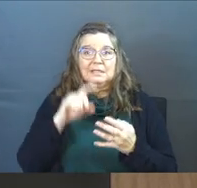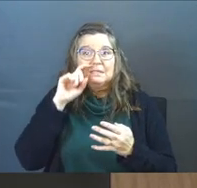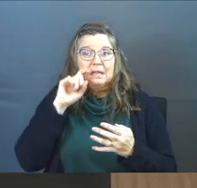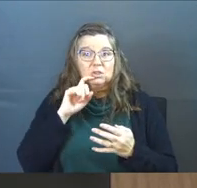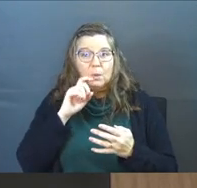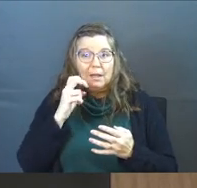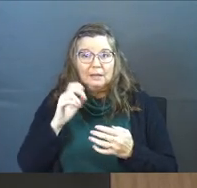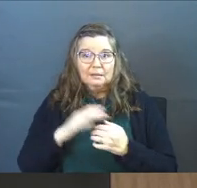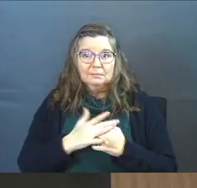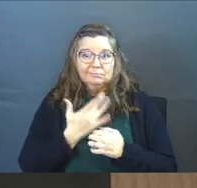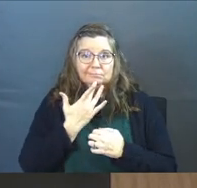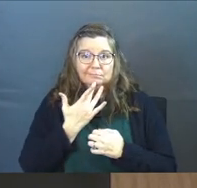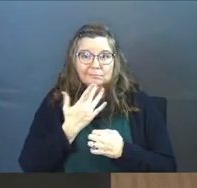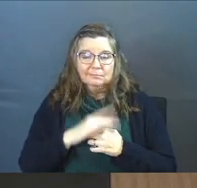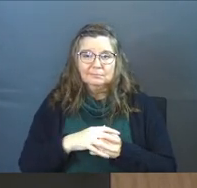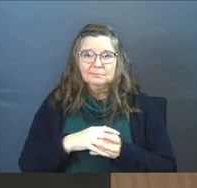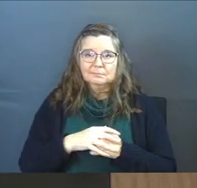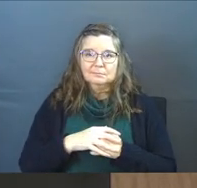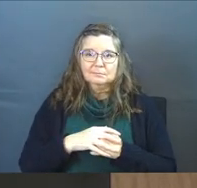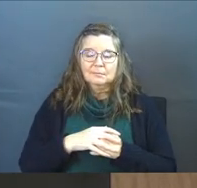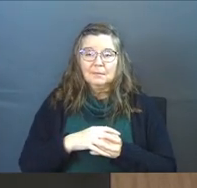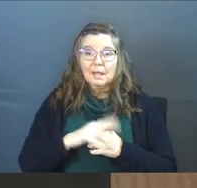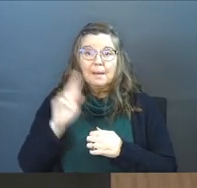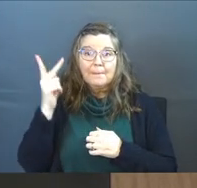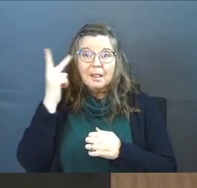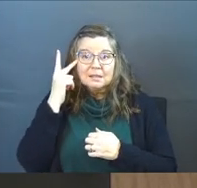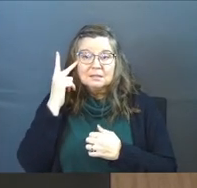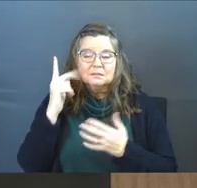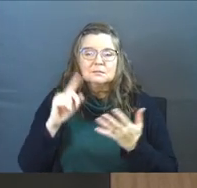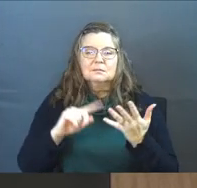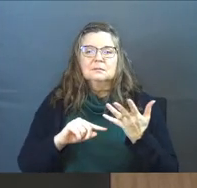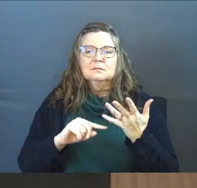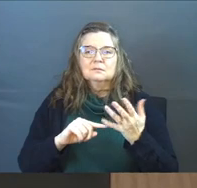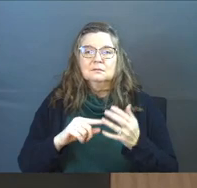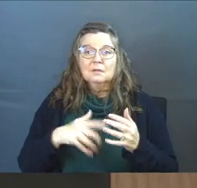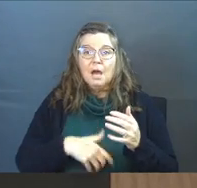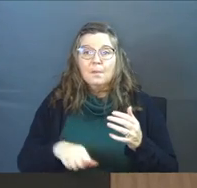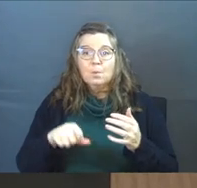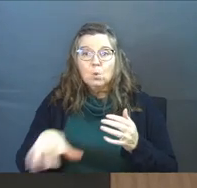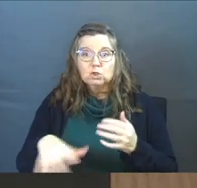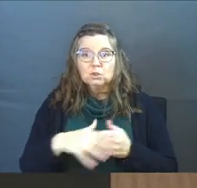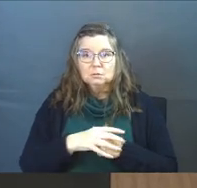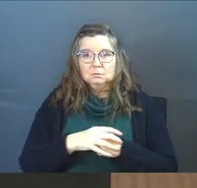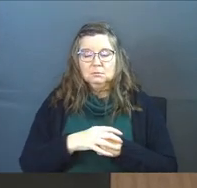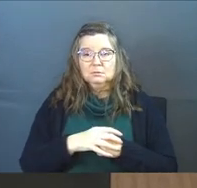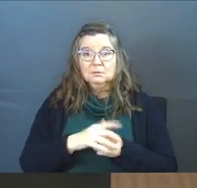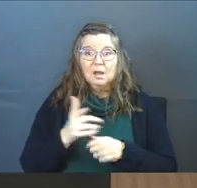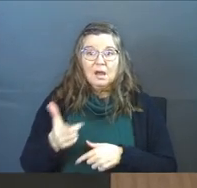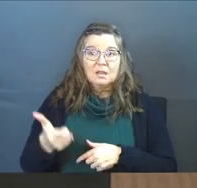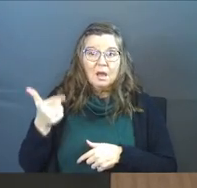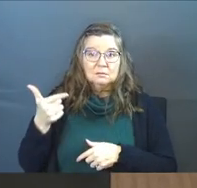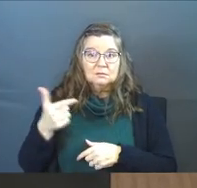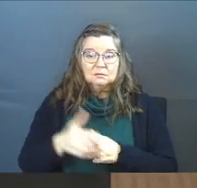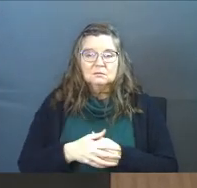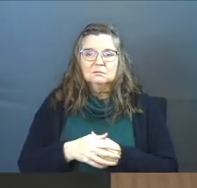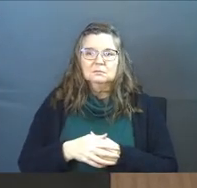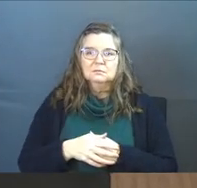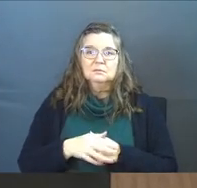Sexuality and gender? Politics? Abortion? Guns?